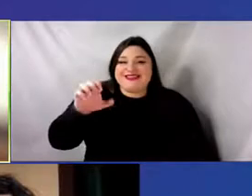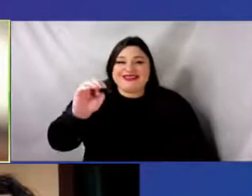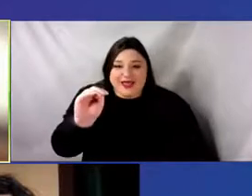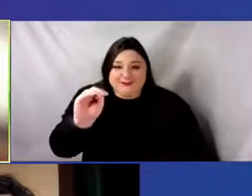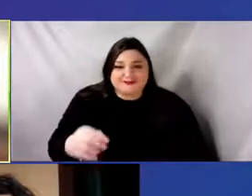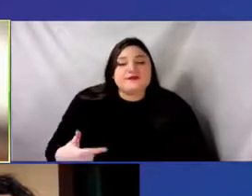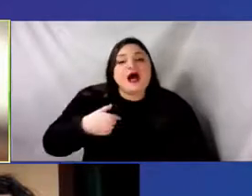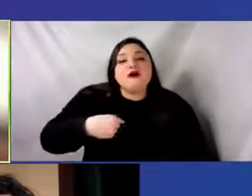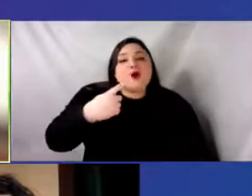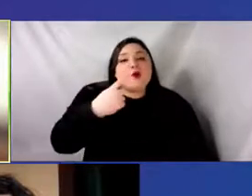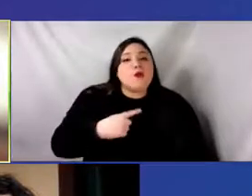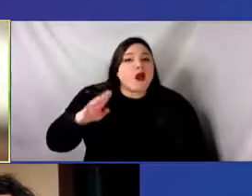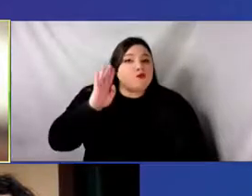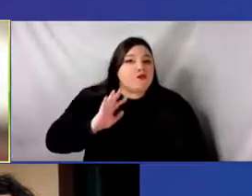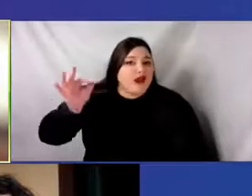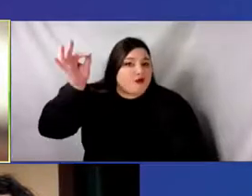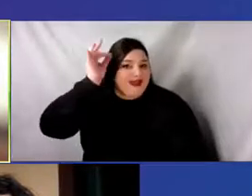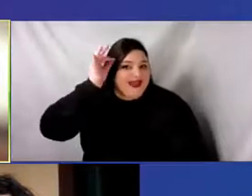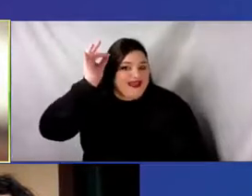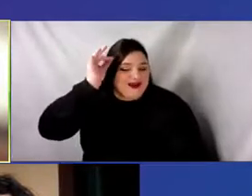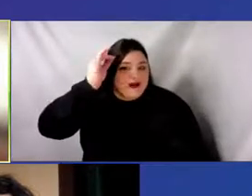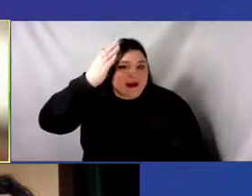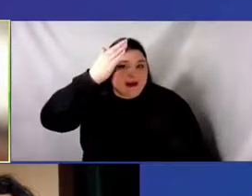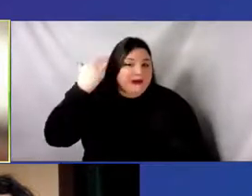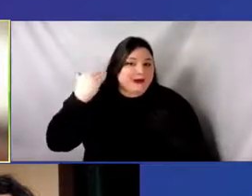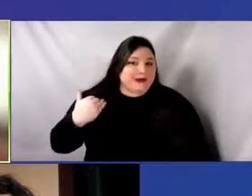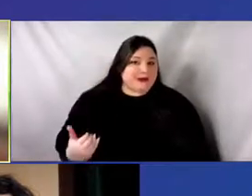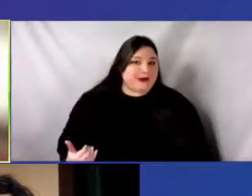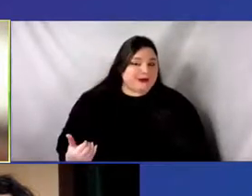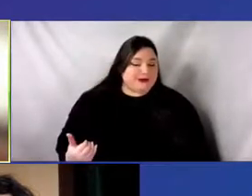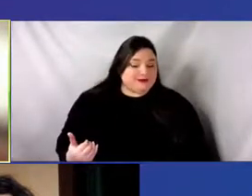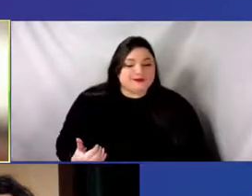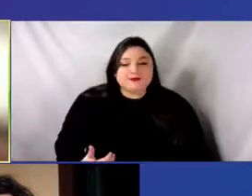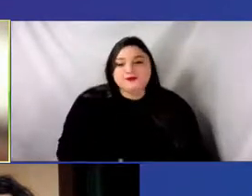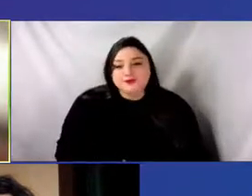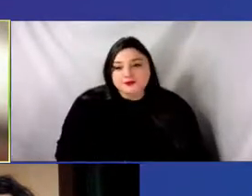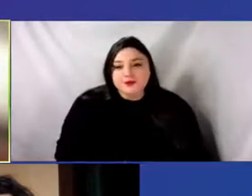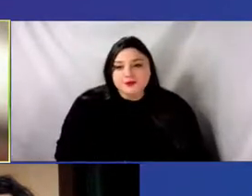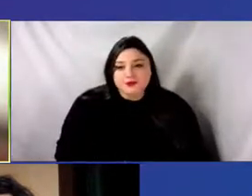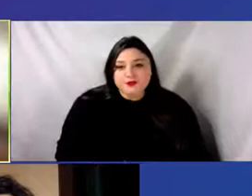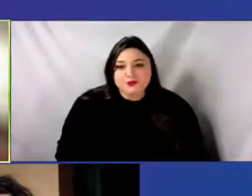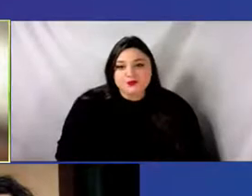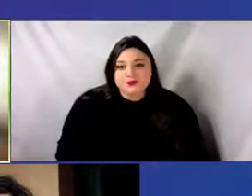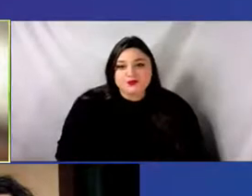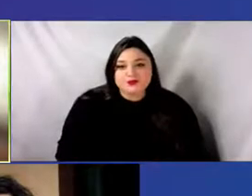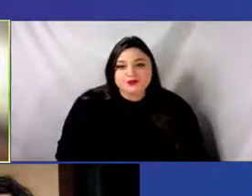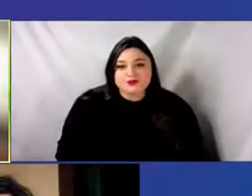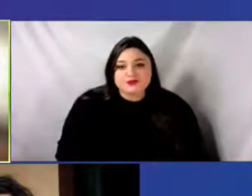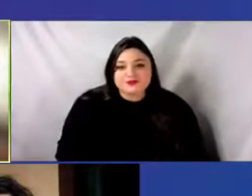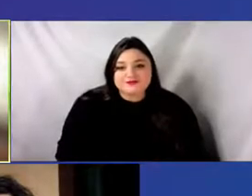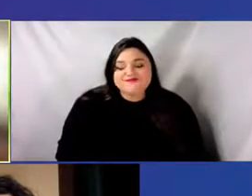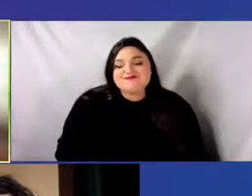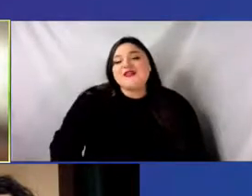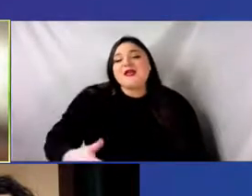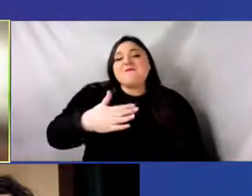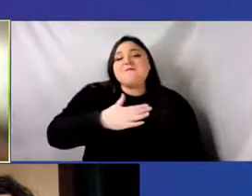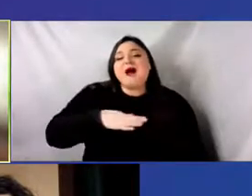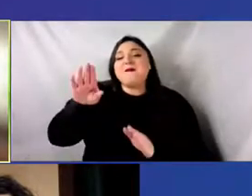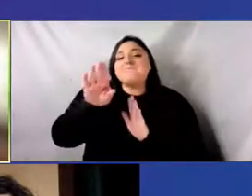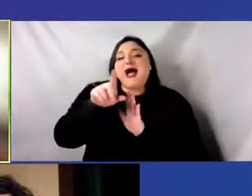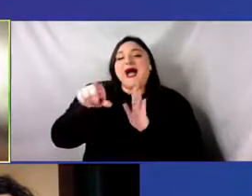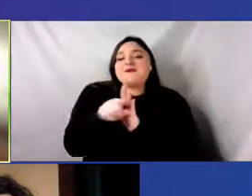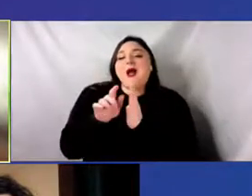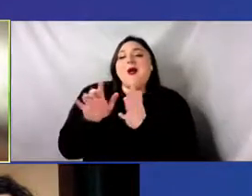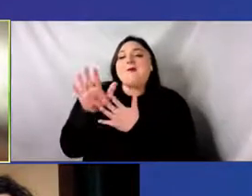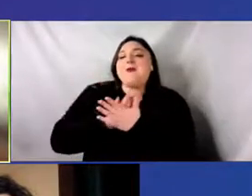reddish brown hair that's long below my shoulders. And I am in a blurred hotel room. And I'm sure many